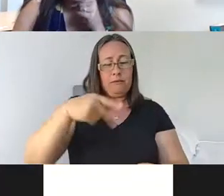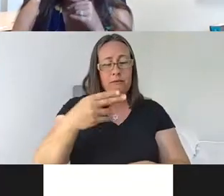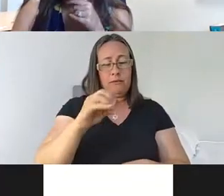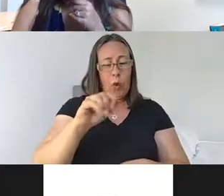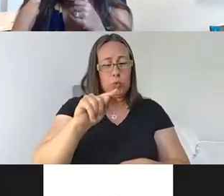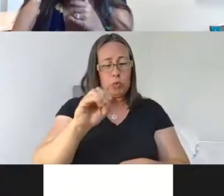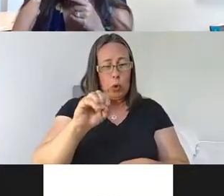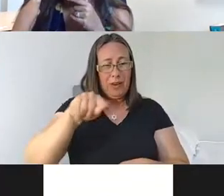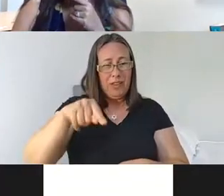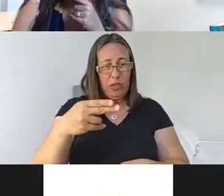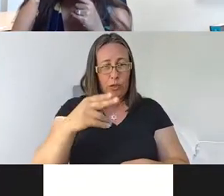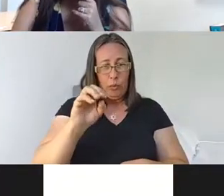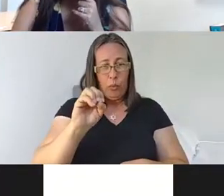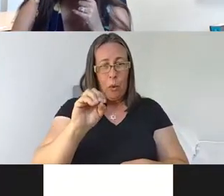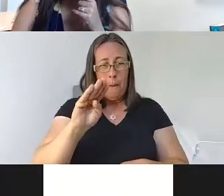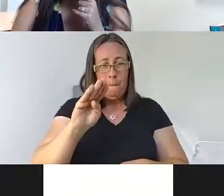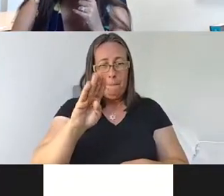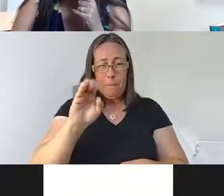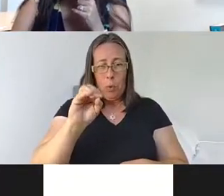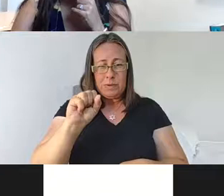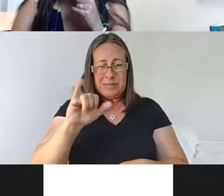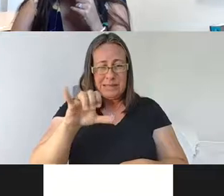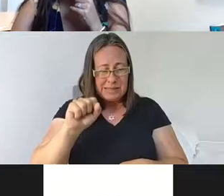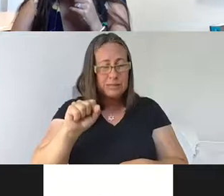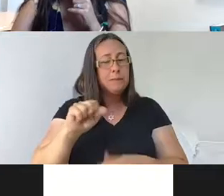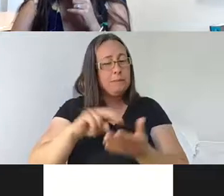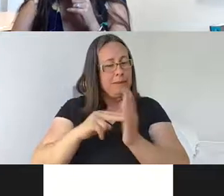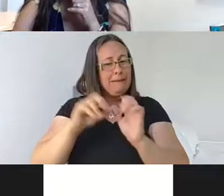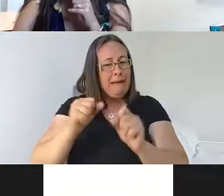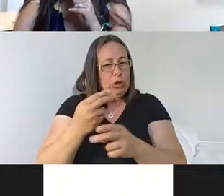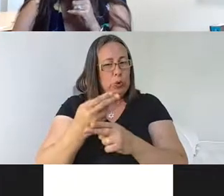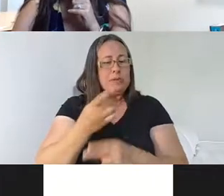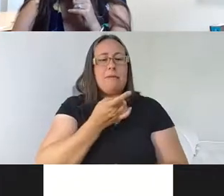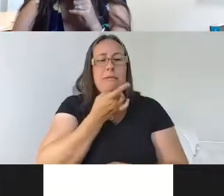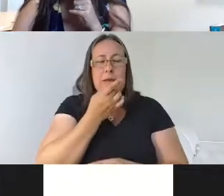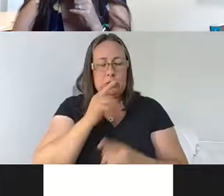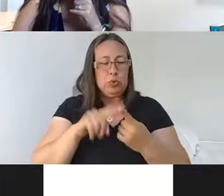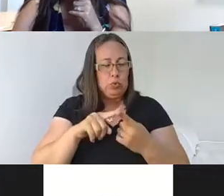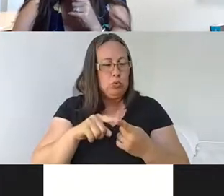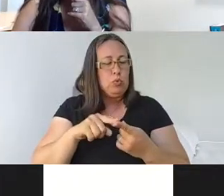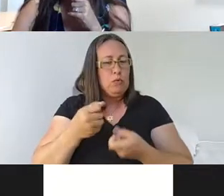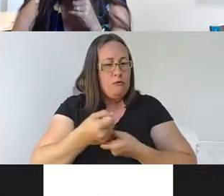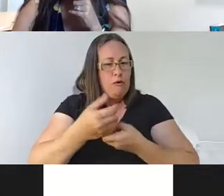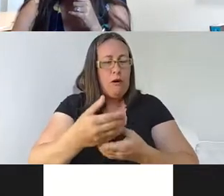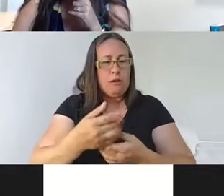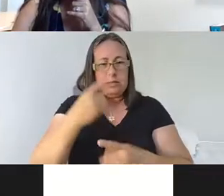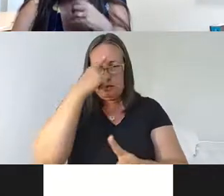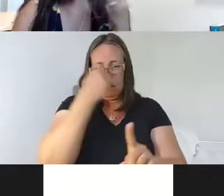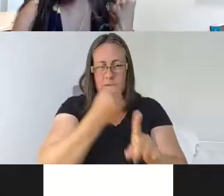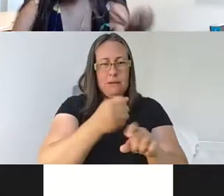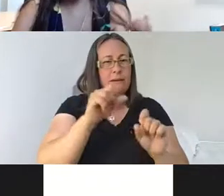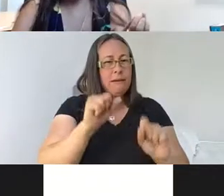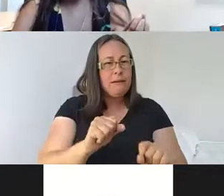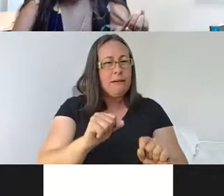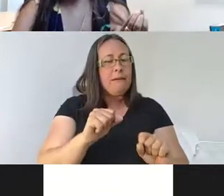this is the idea that we can use light to make a stroke. Um, and so we can inject a compound called rose bengal that